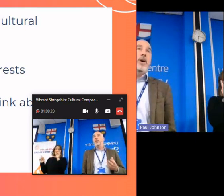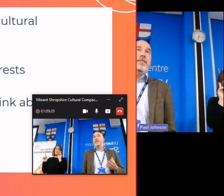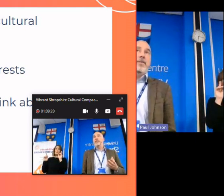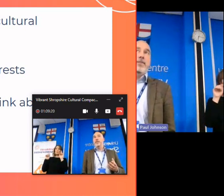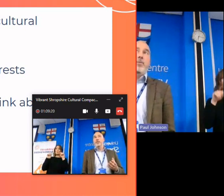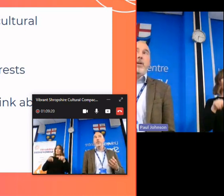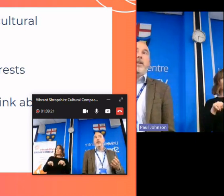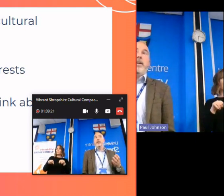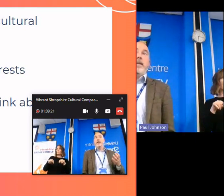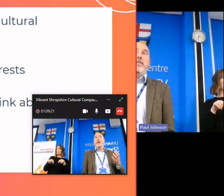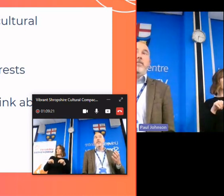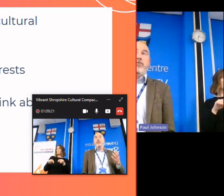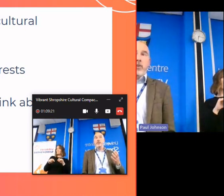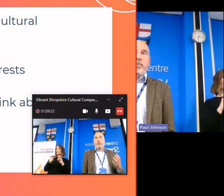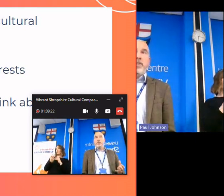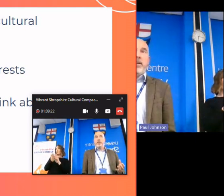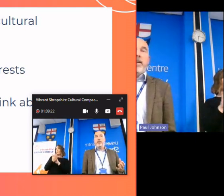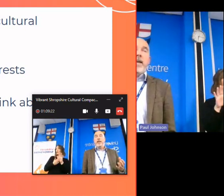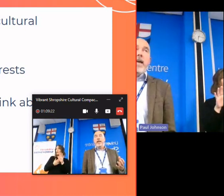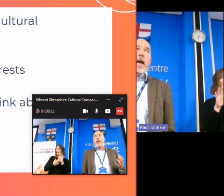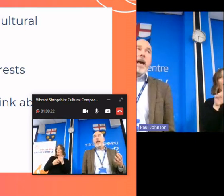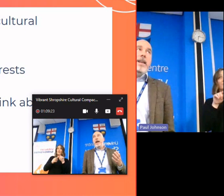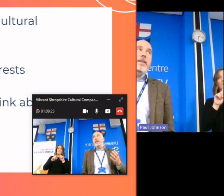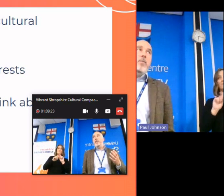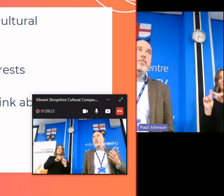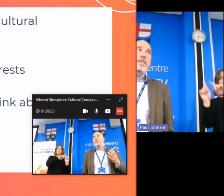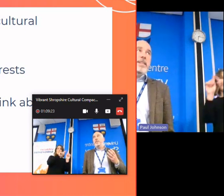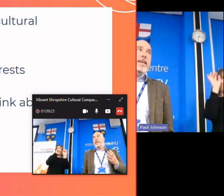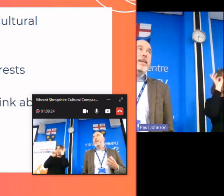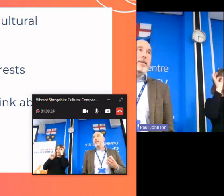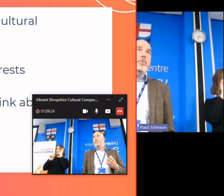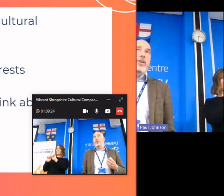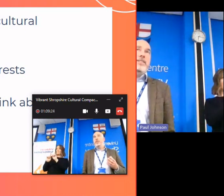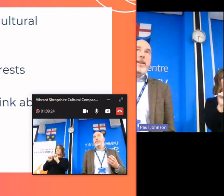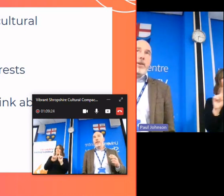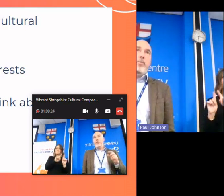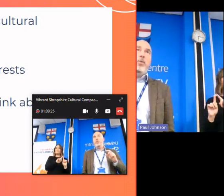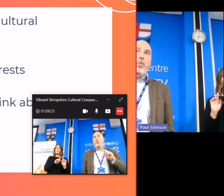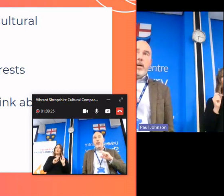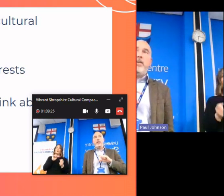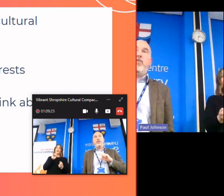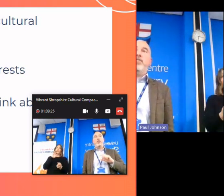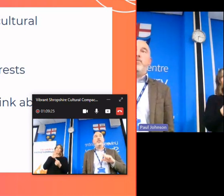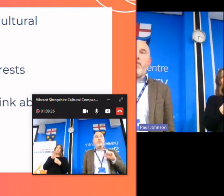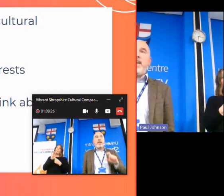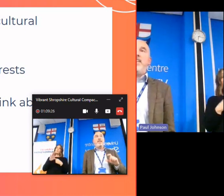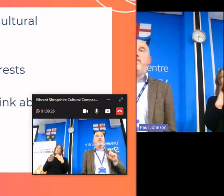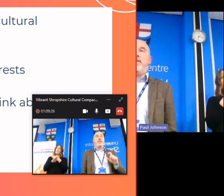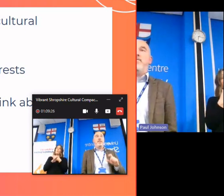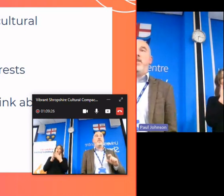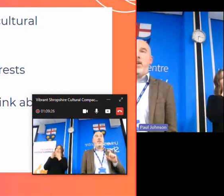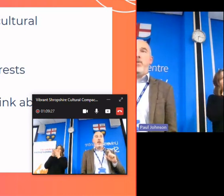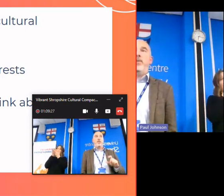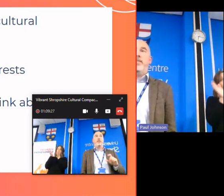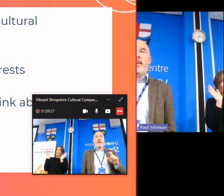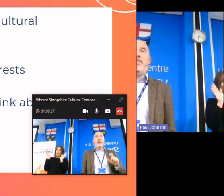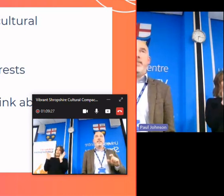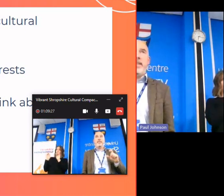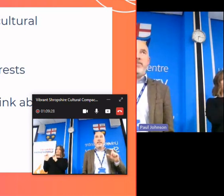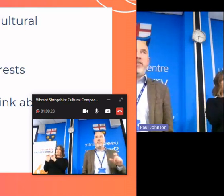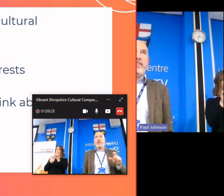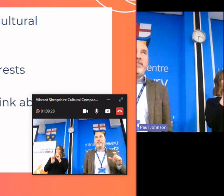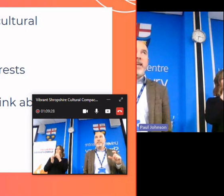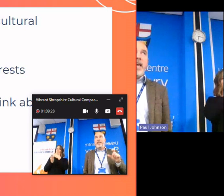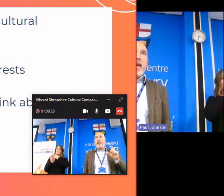different to the way it's going to work in tropshire and what's particularly important is that it will work across a range of different local